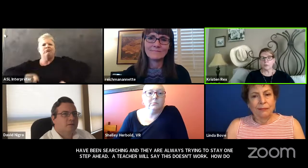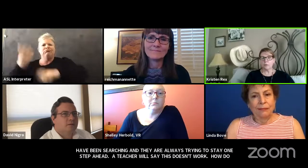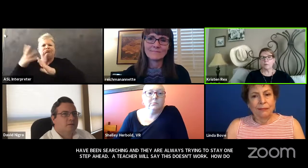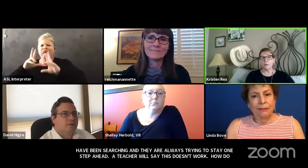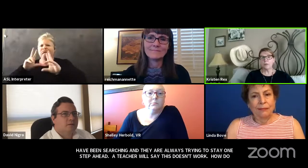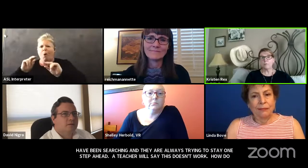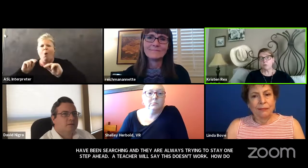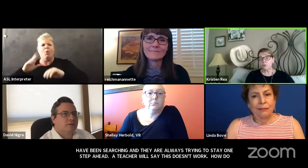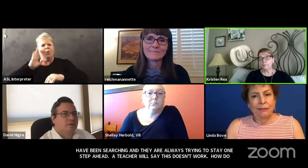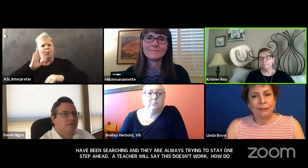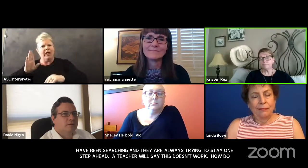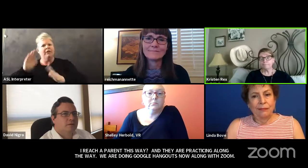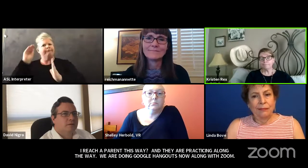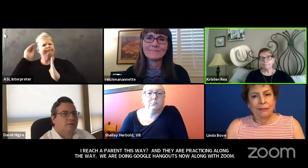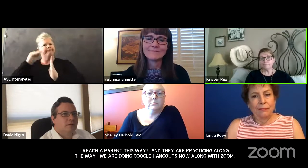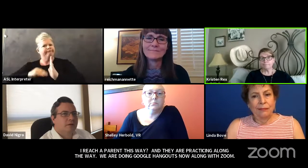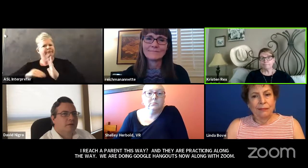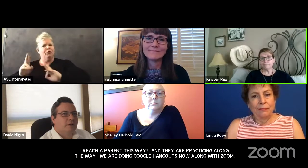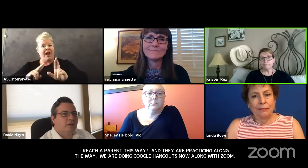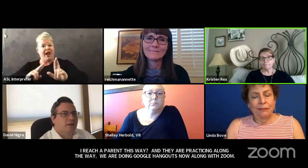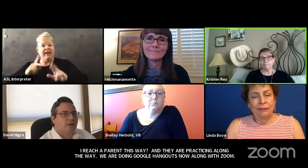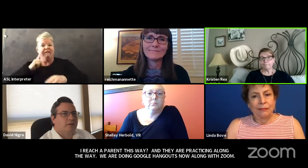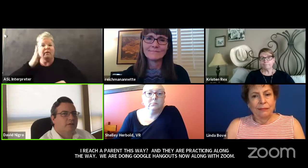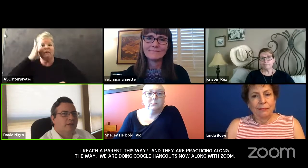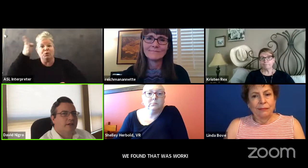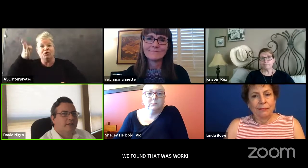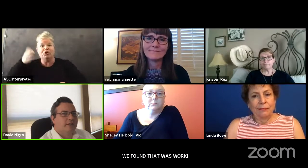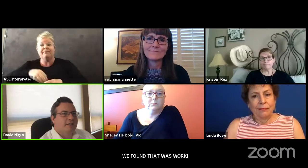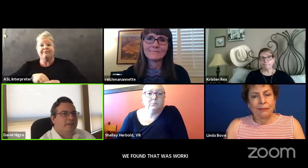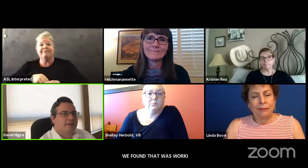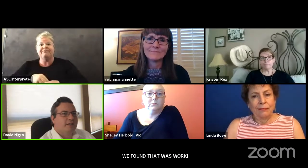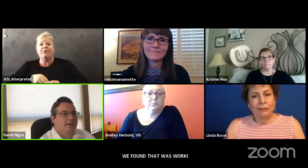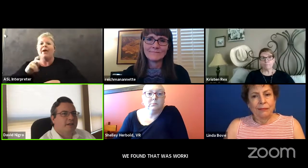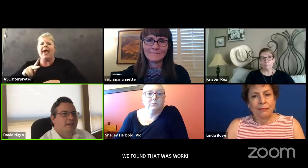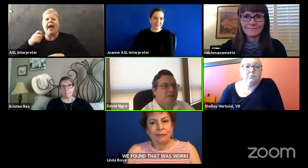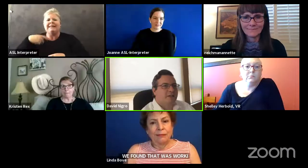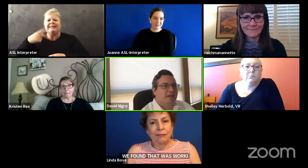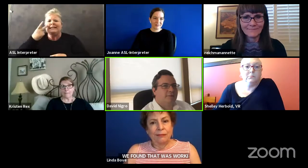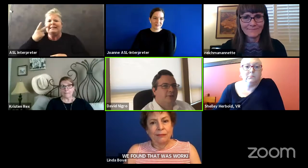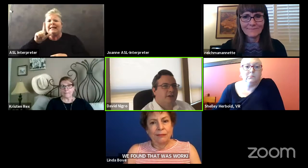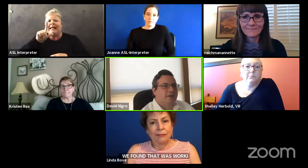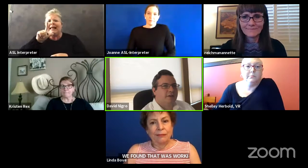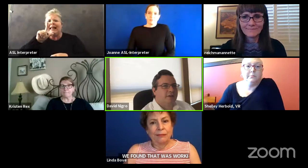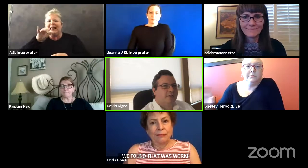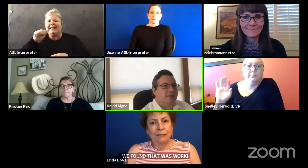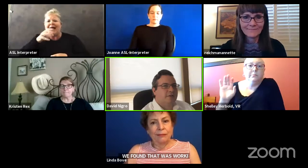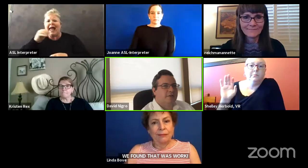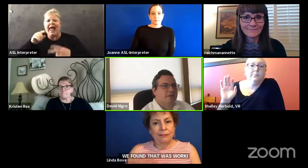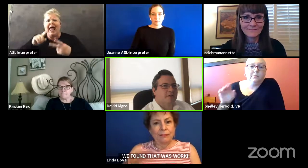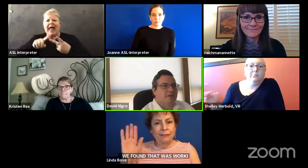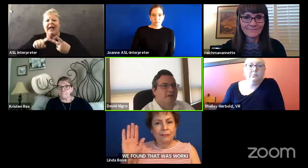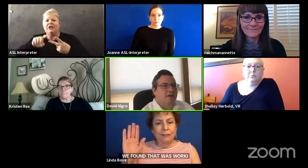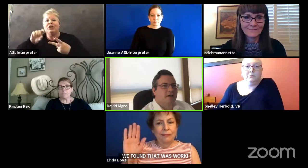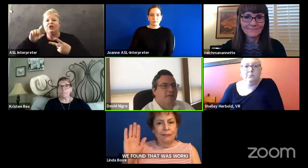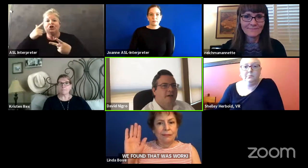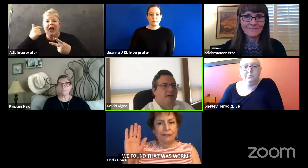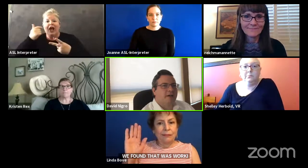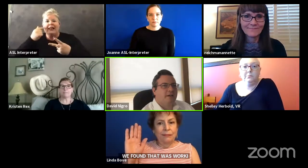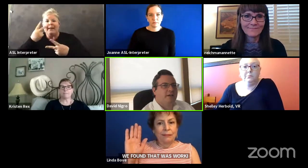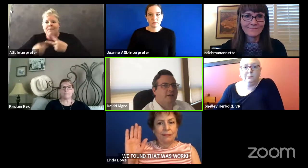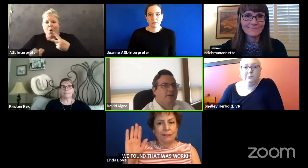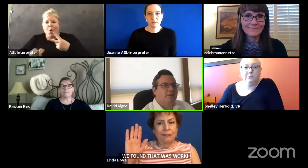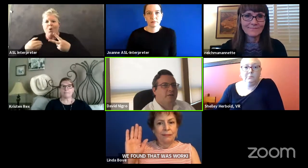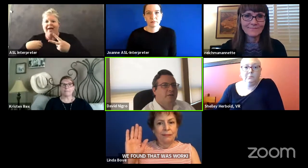and this is part of our future. Okay. Uh, great. I see that Linda and Shelly both have their cameras on. Um,